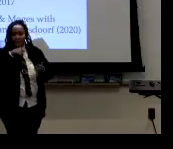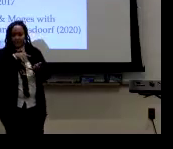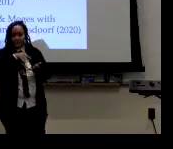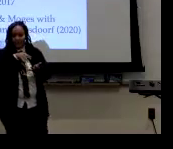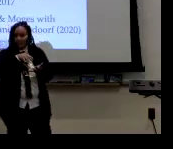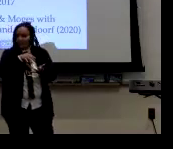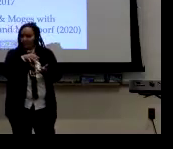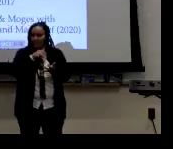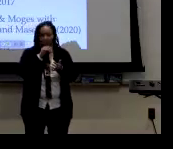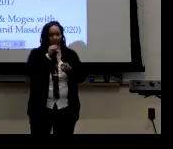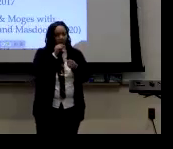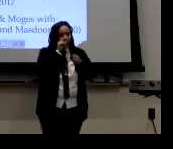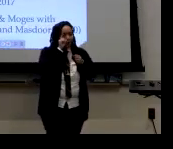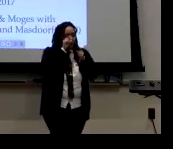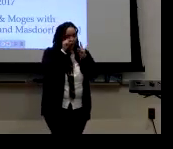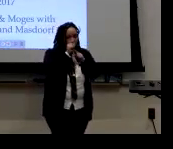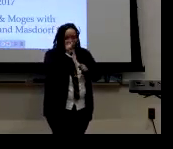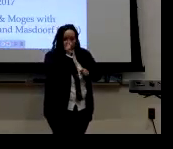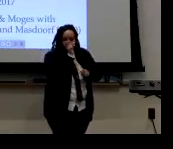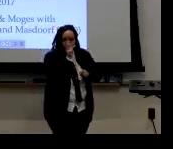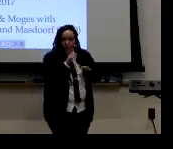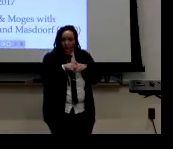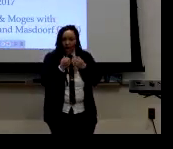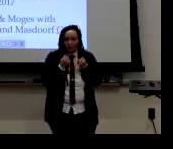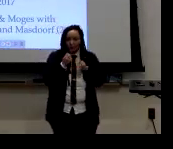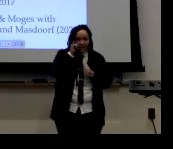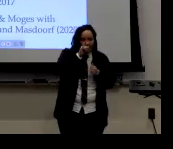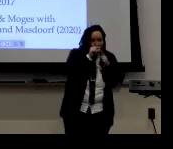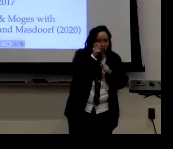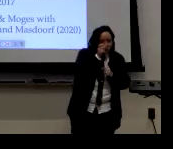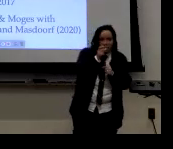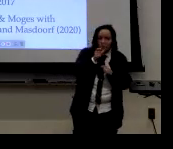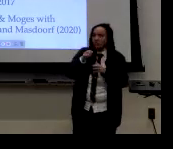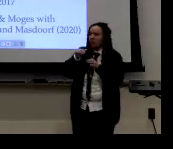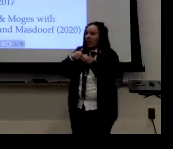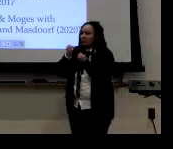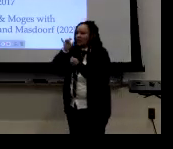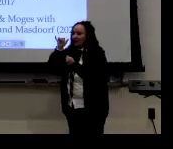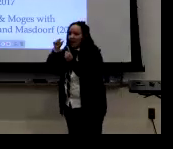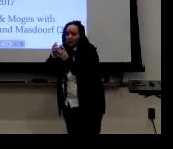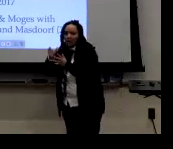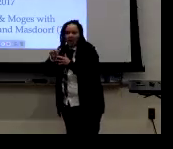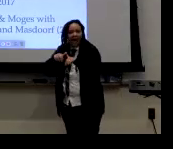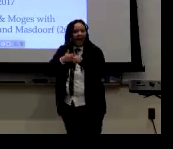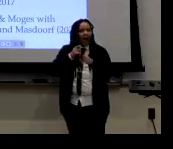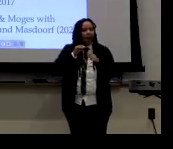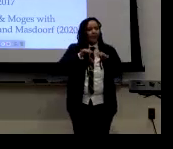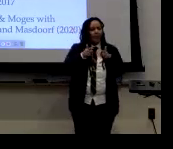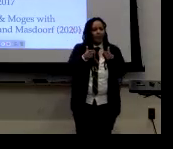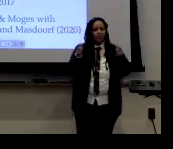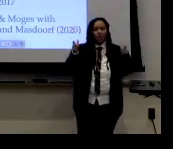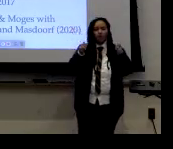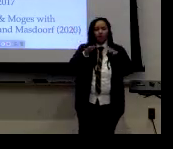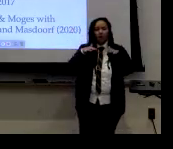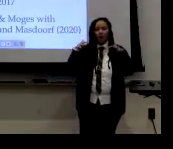And so in the American studies, it focuses a lot on lexicalized things like lexical, like down